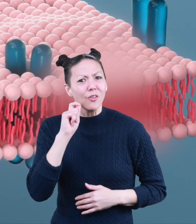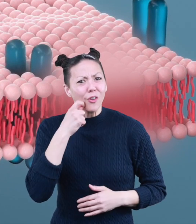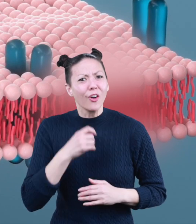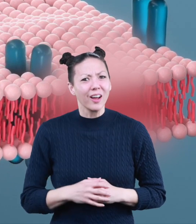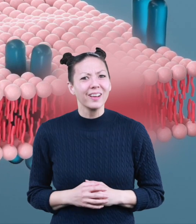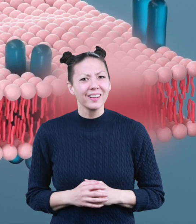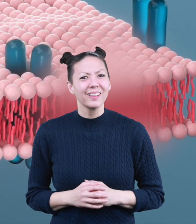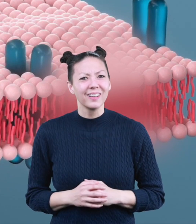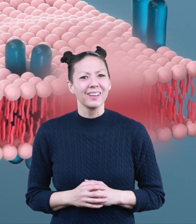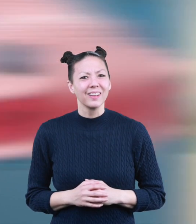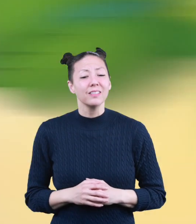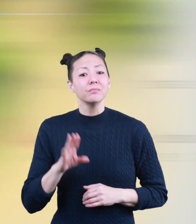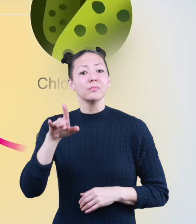How cool is that?